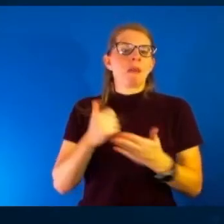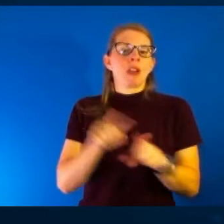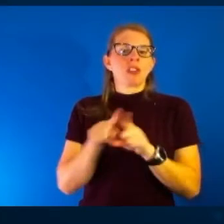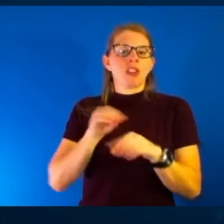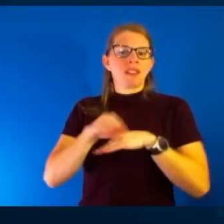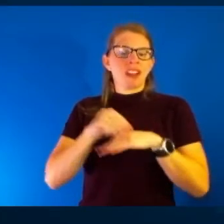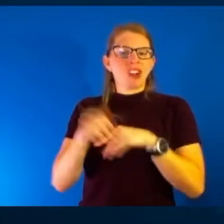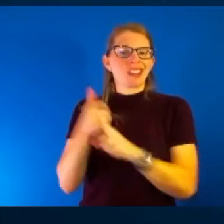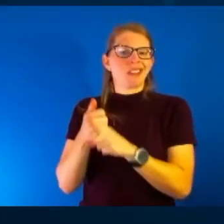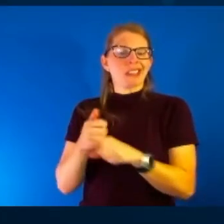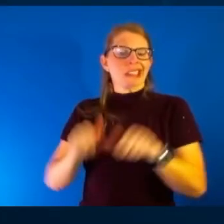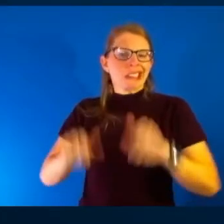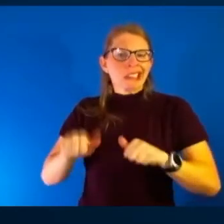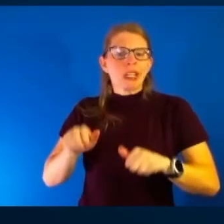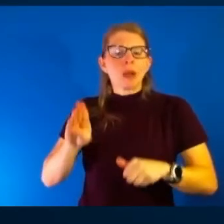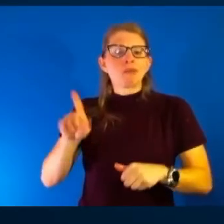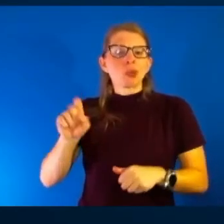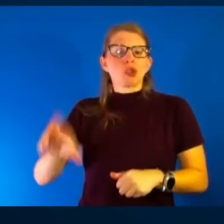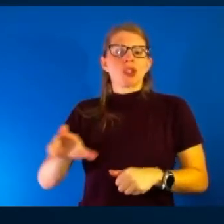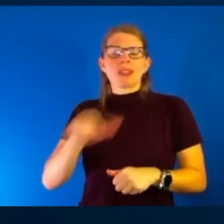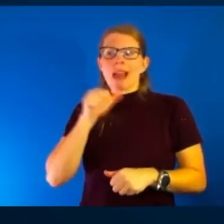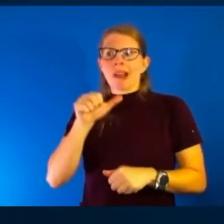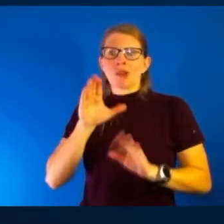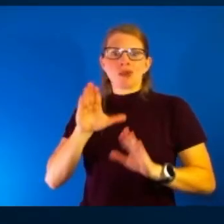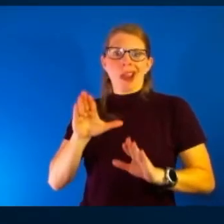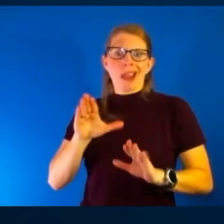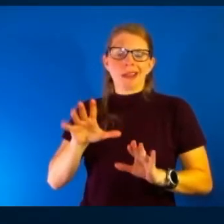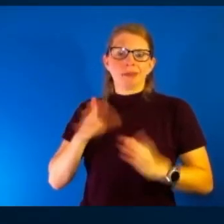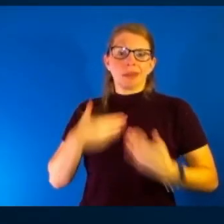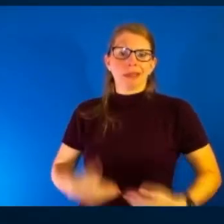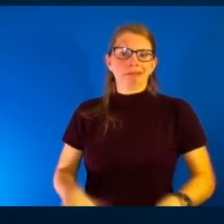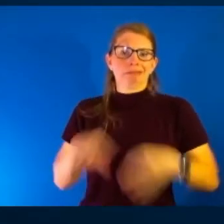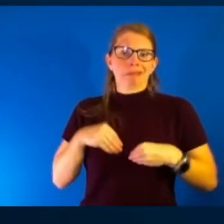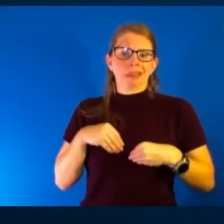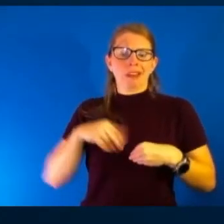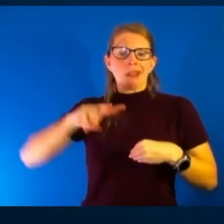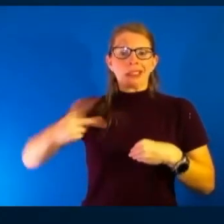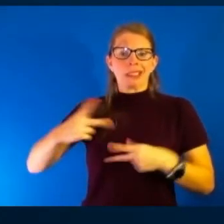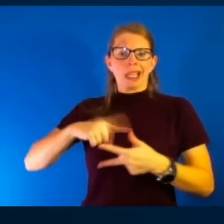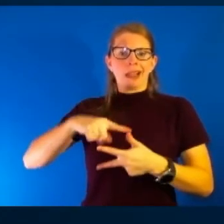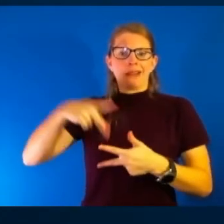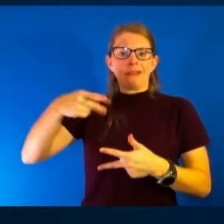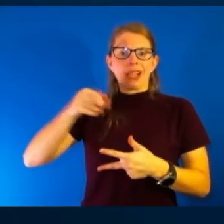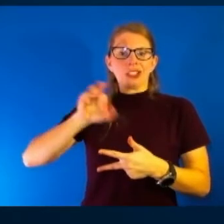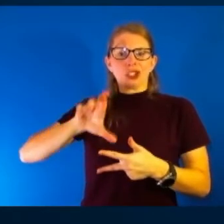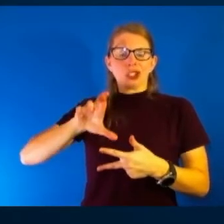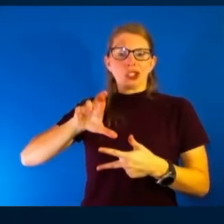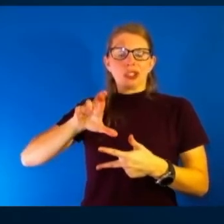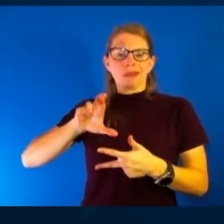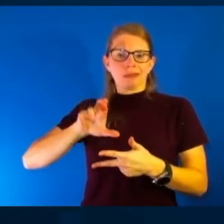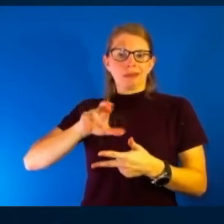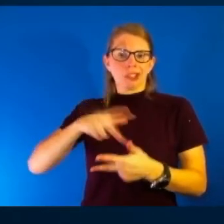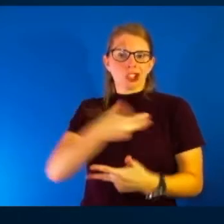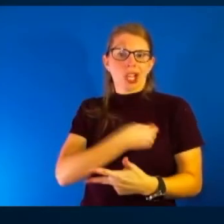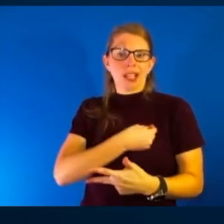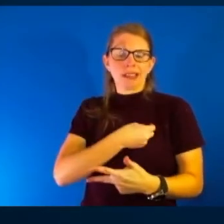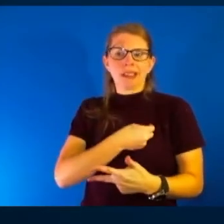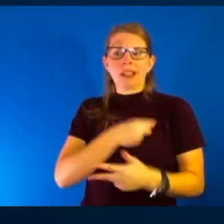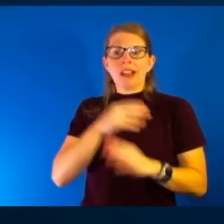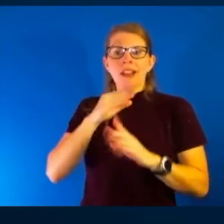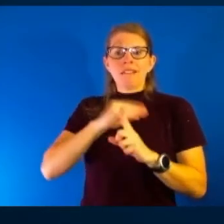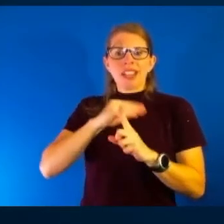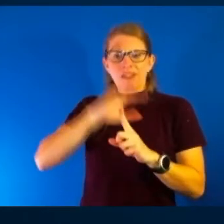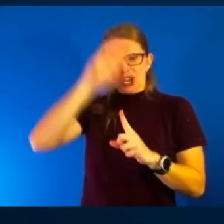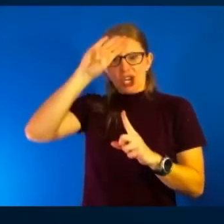shot. Didn't have a great reaction to the second Pfizer dose. Fever, bad chills, really sick. That kind of freaked her out. So